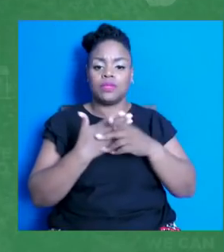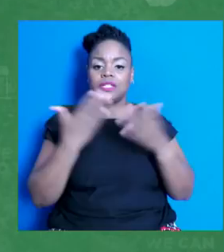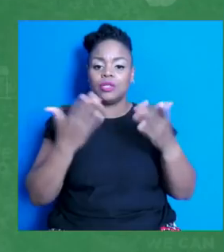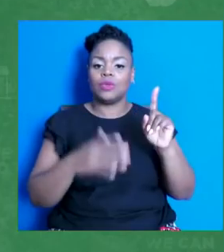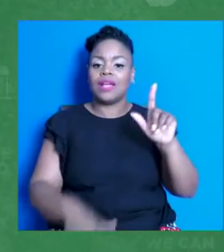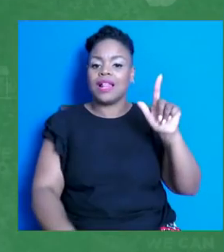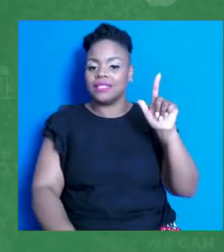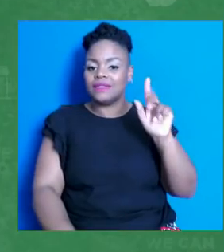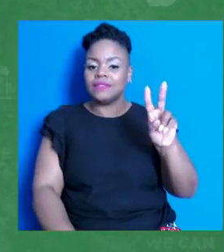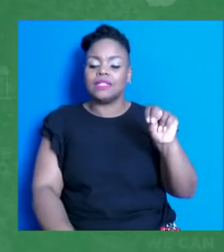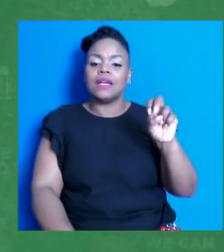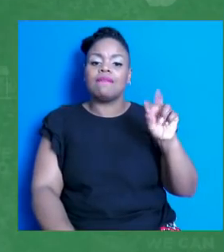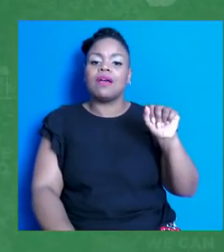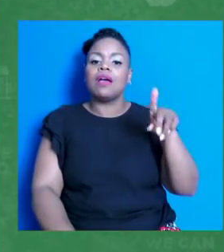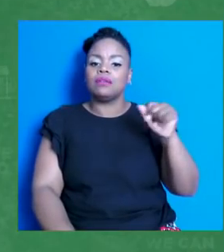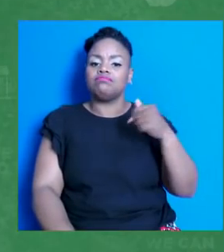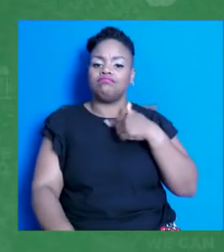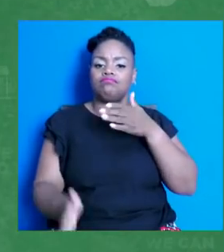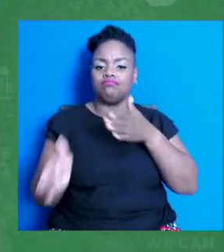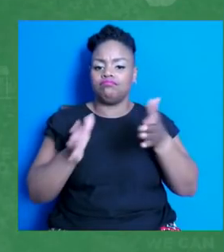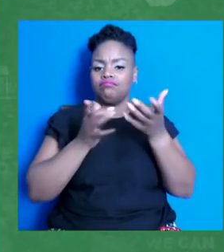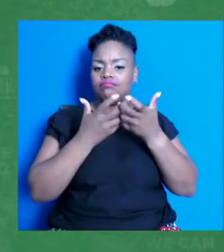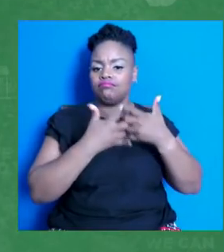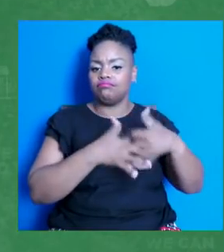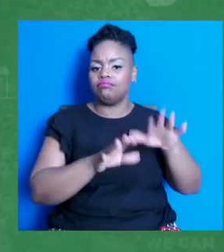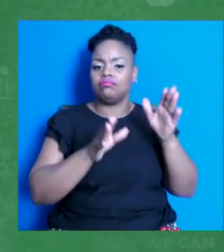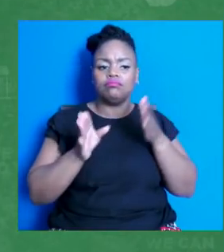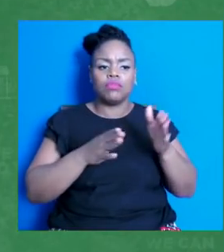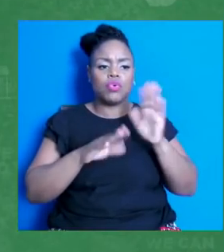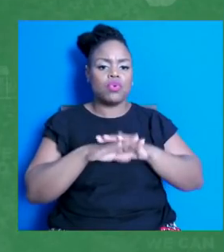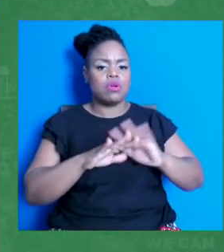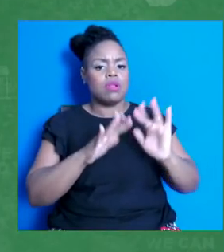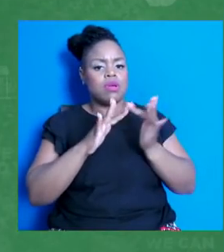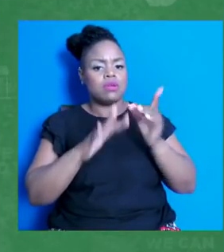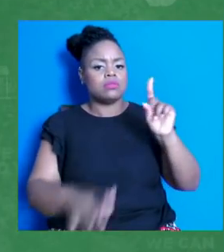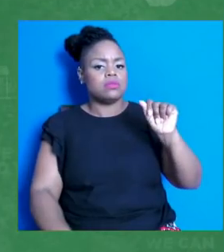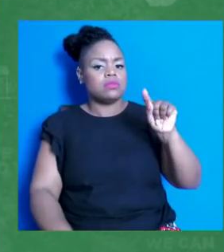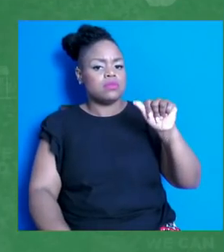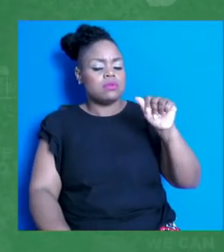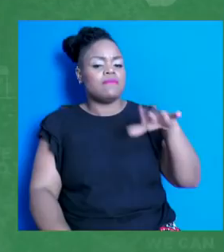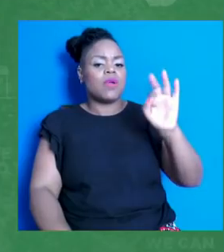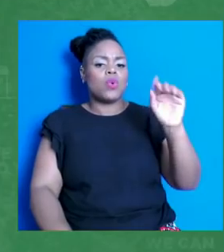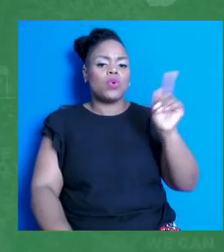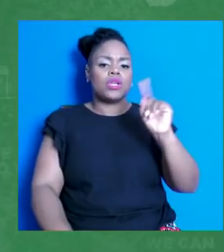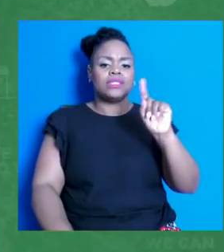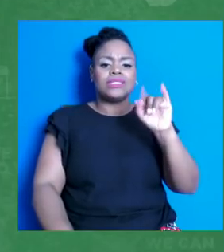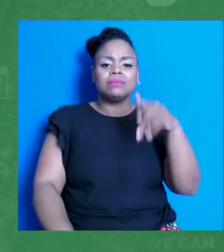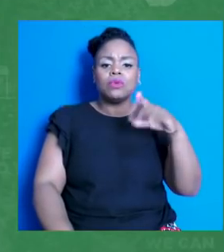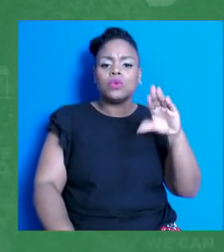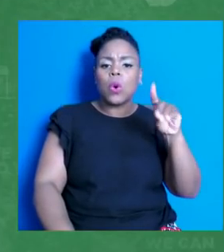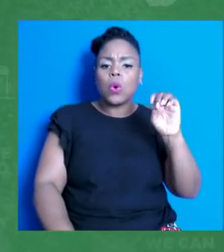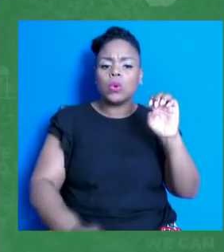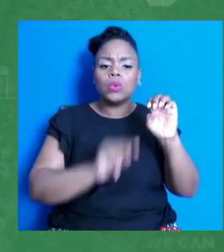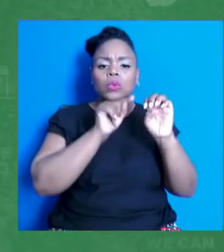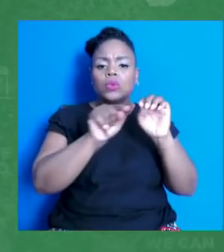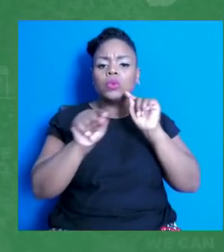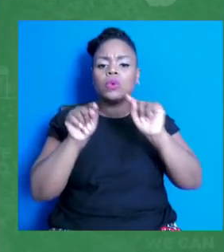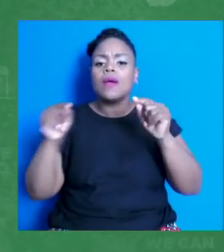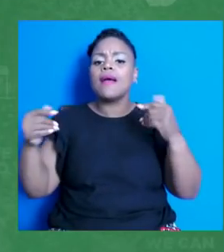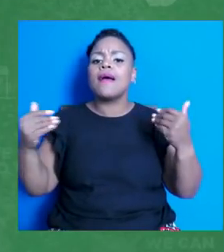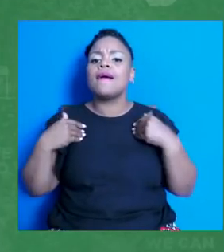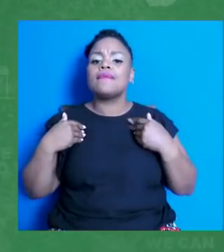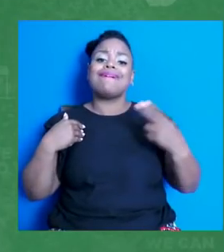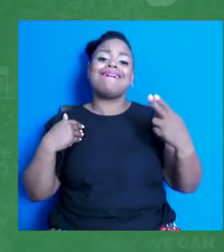through online data to find the zip codes which have the highest rising COVID cases and the lowest vaccine rates. And from there, I